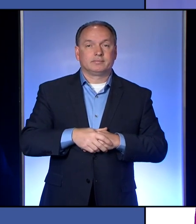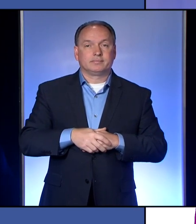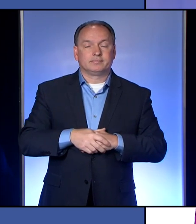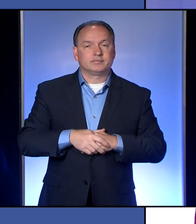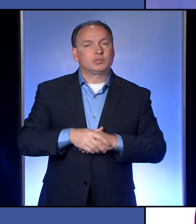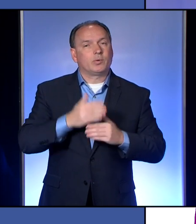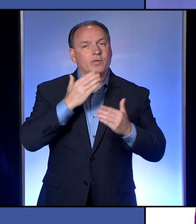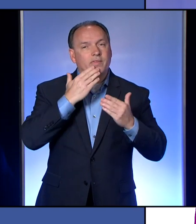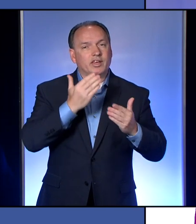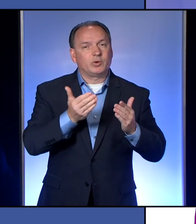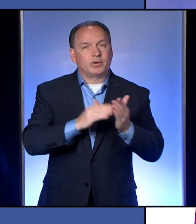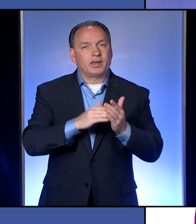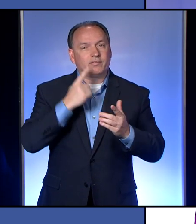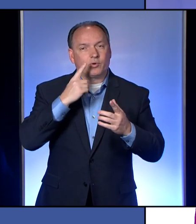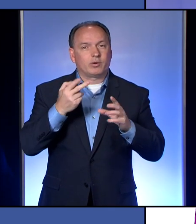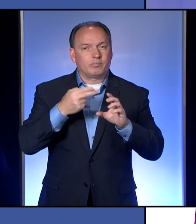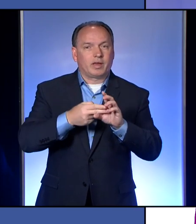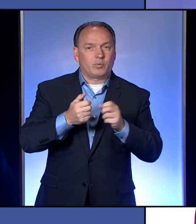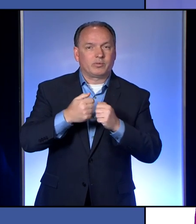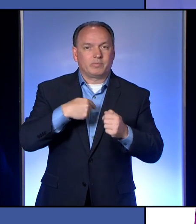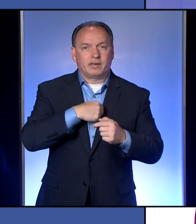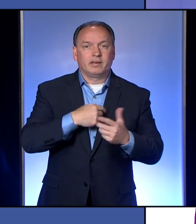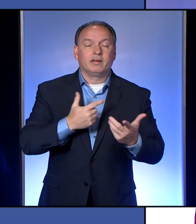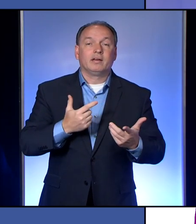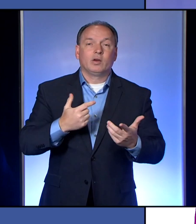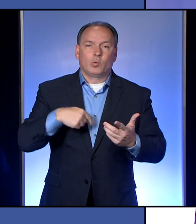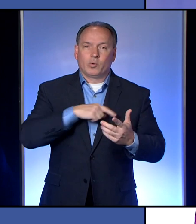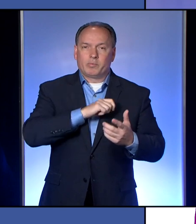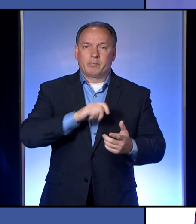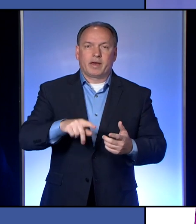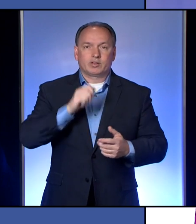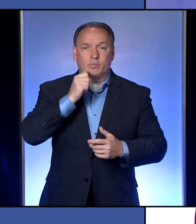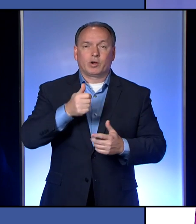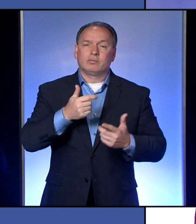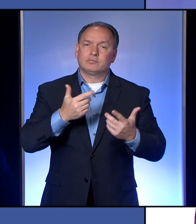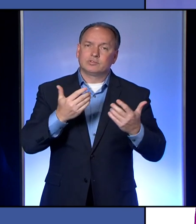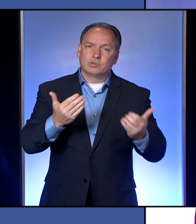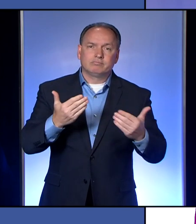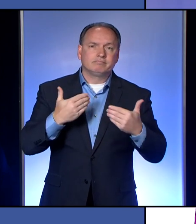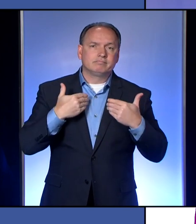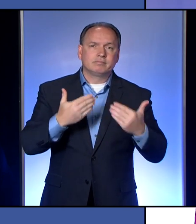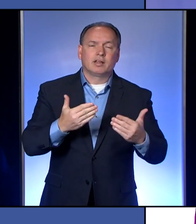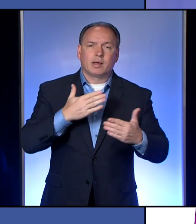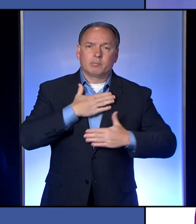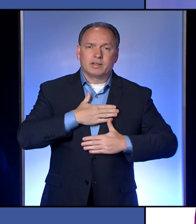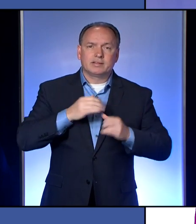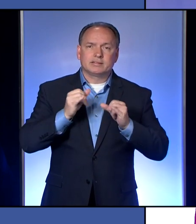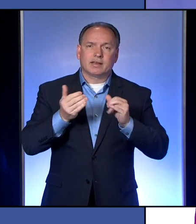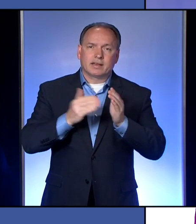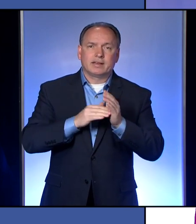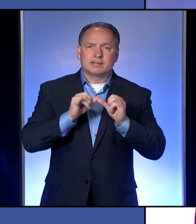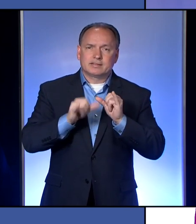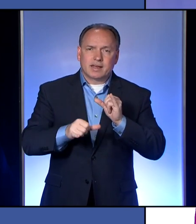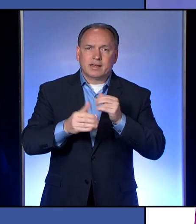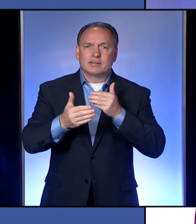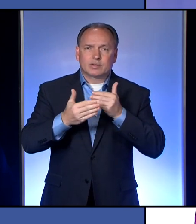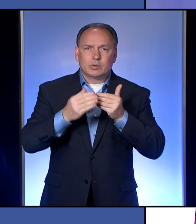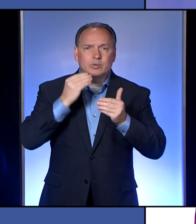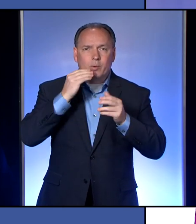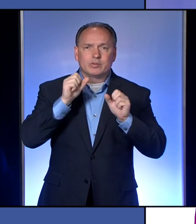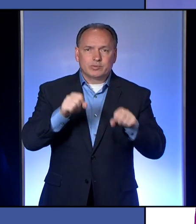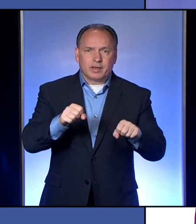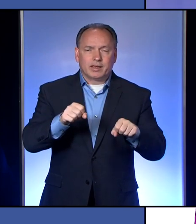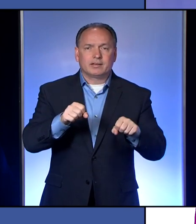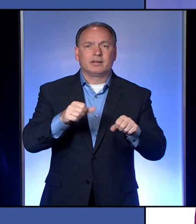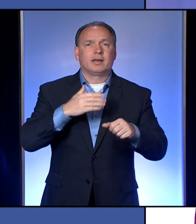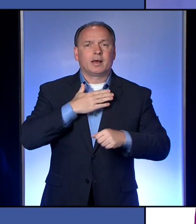And so, thank you again for being with me and we will be back tomorrow. And in the meantime, please again stay as close to home as you can.